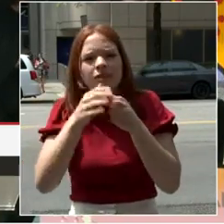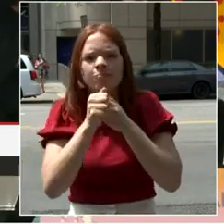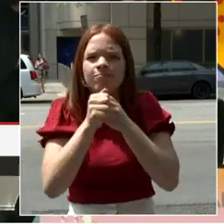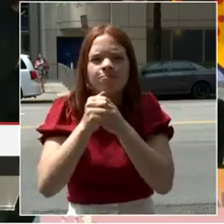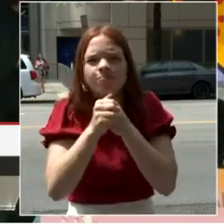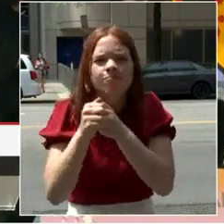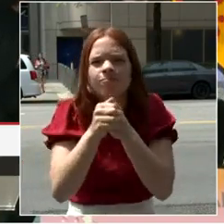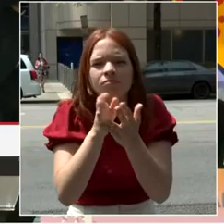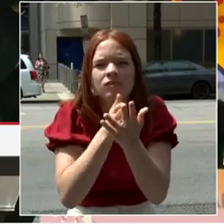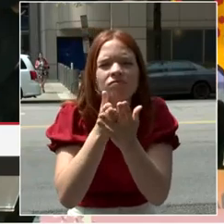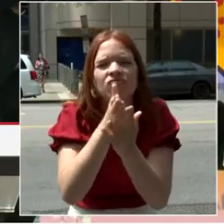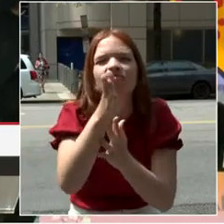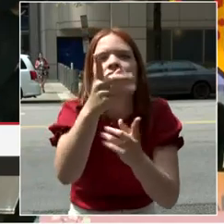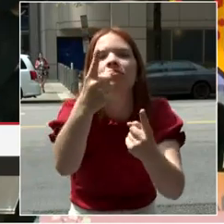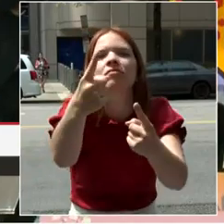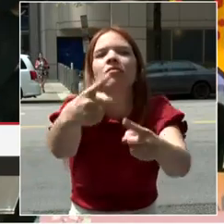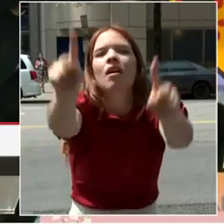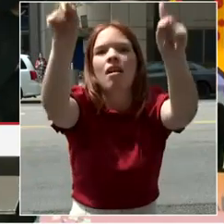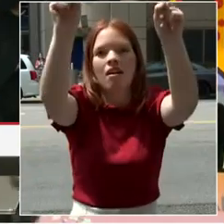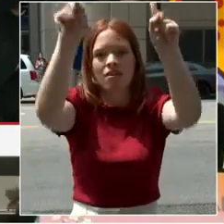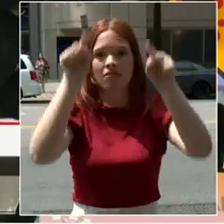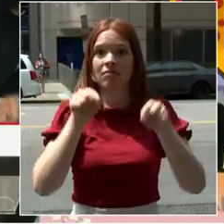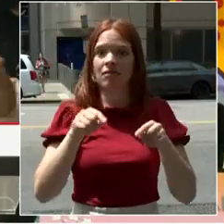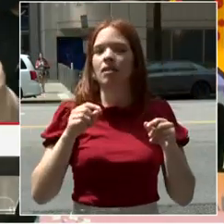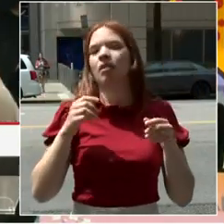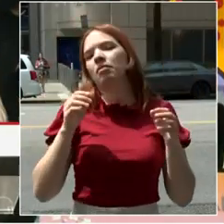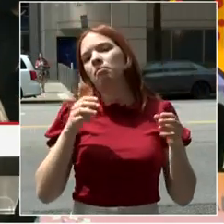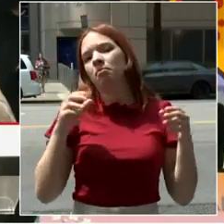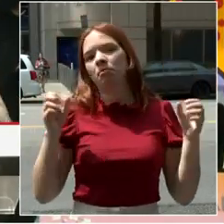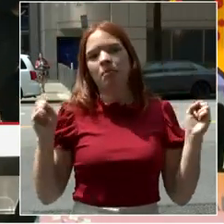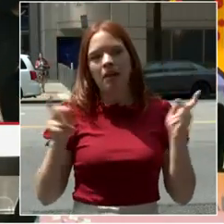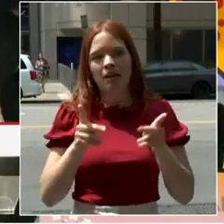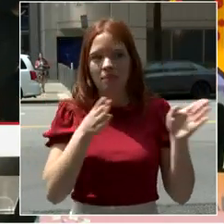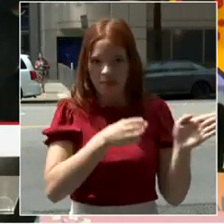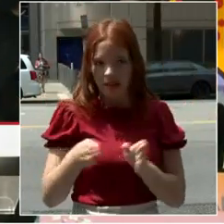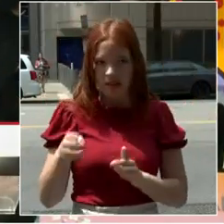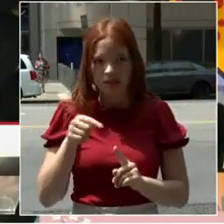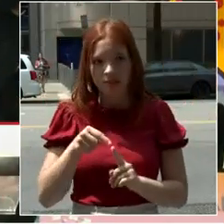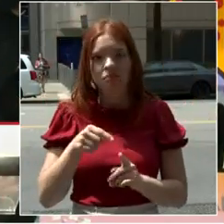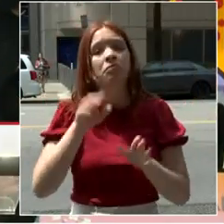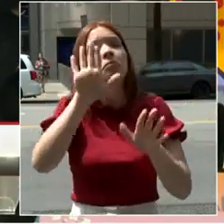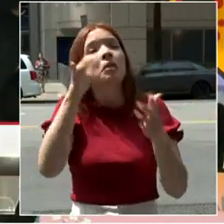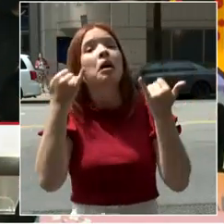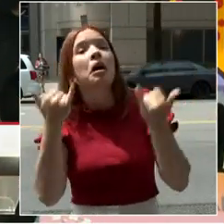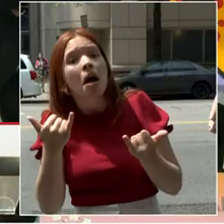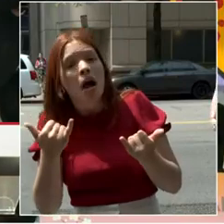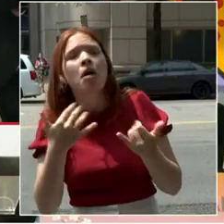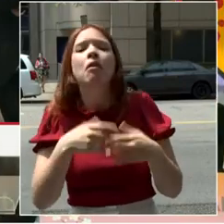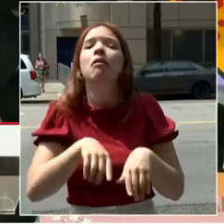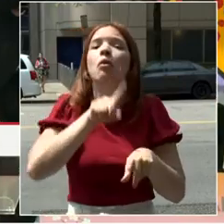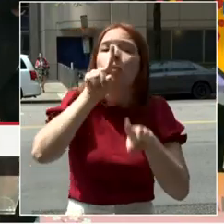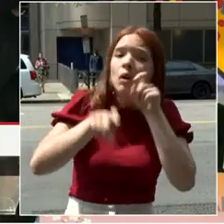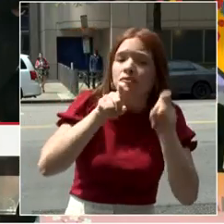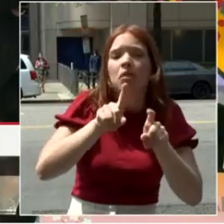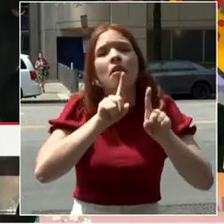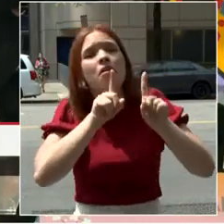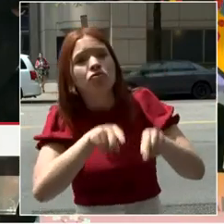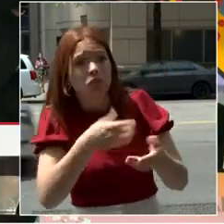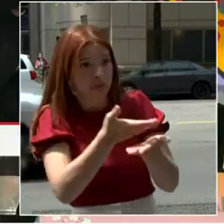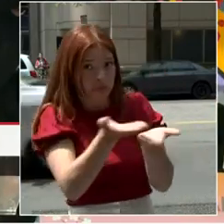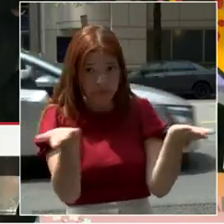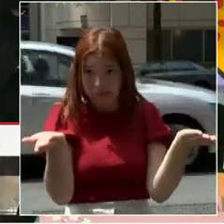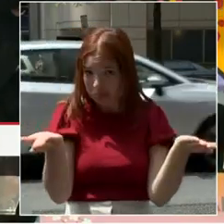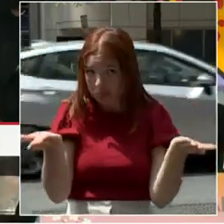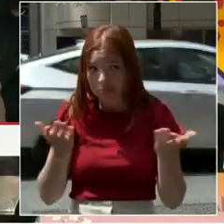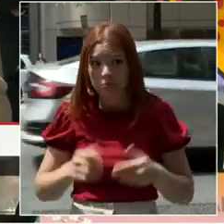robust recovery. So with that, we'll take a few questions. Press questions. Yes. Could you please give us a sense of the